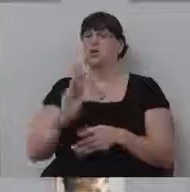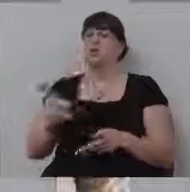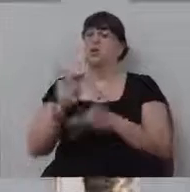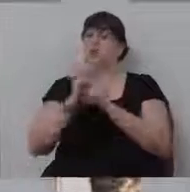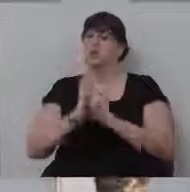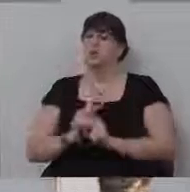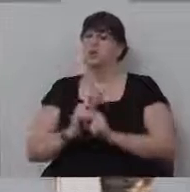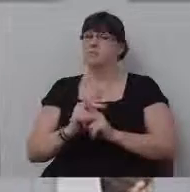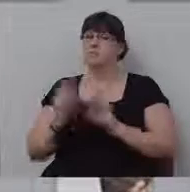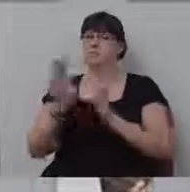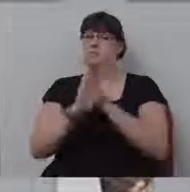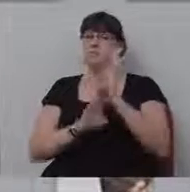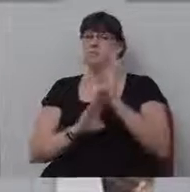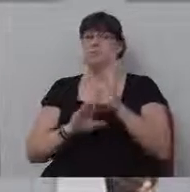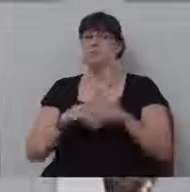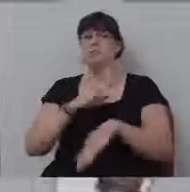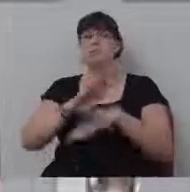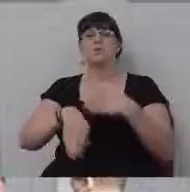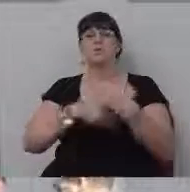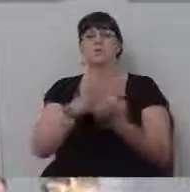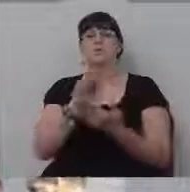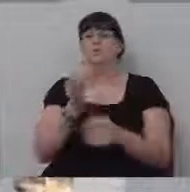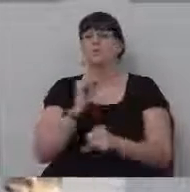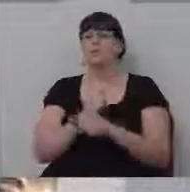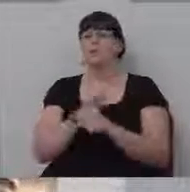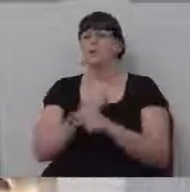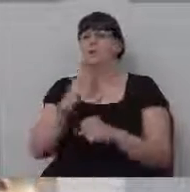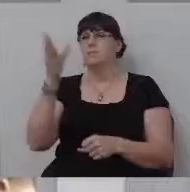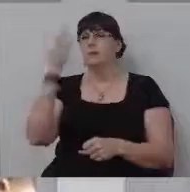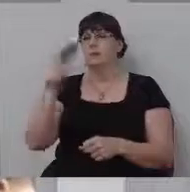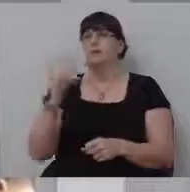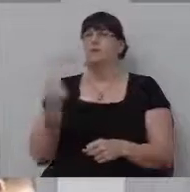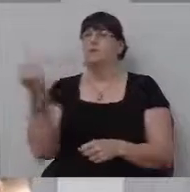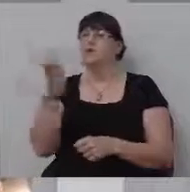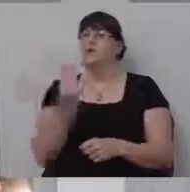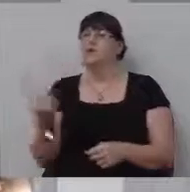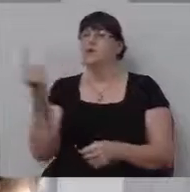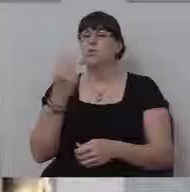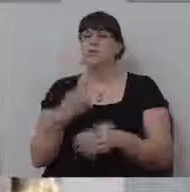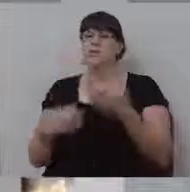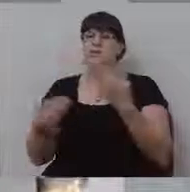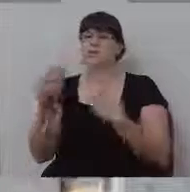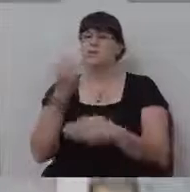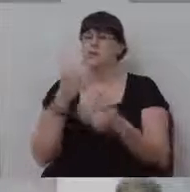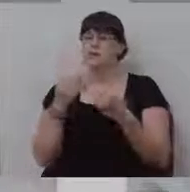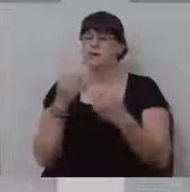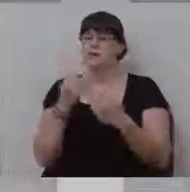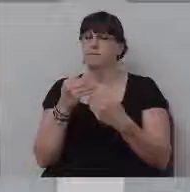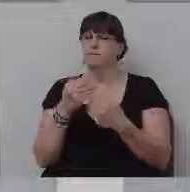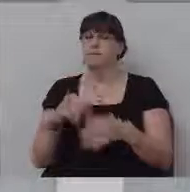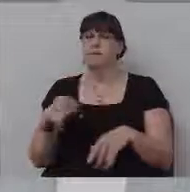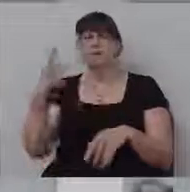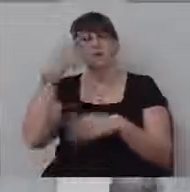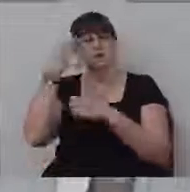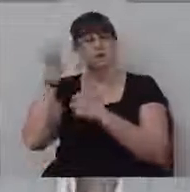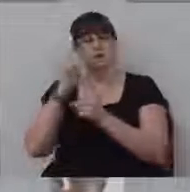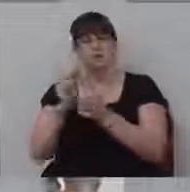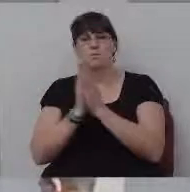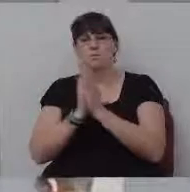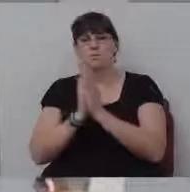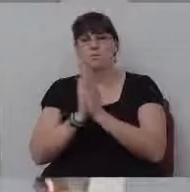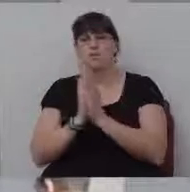That's the whole duty of man. You can always come back. I trust, Lord, I pray that there are people in this room that,